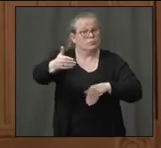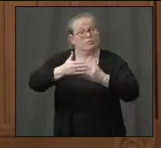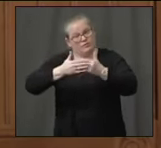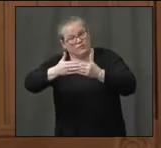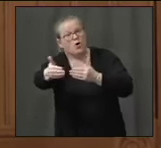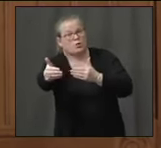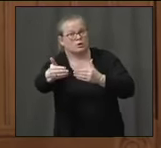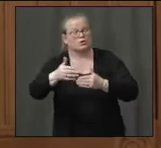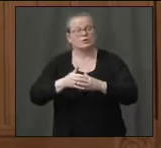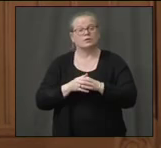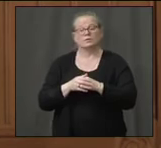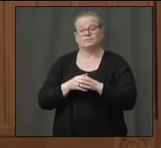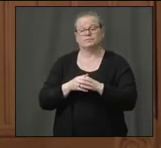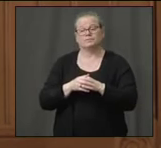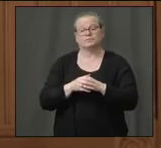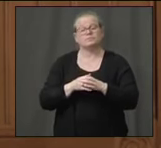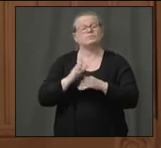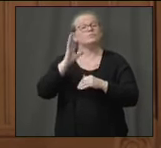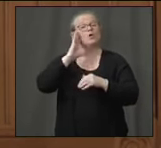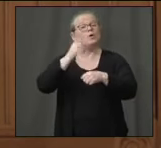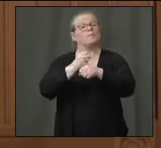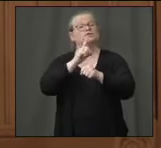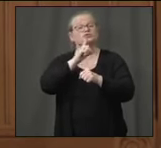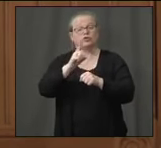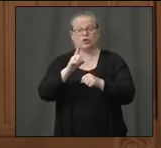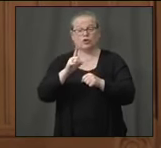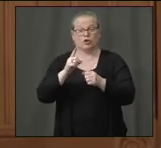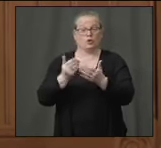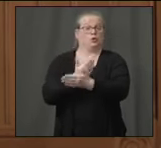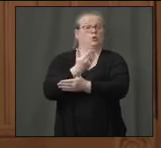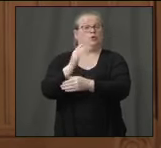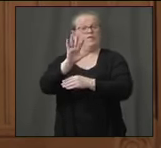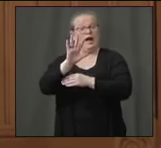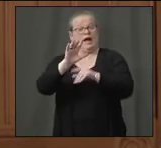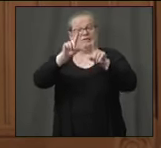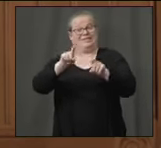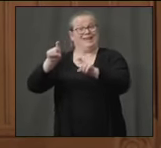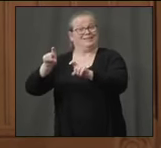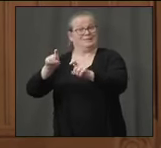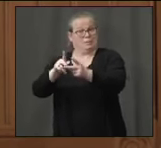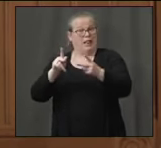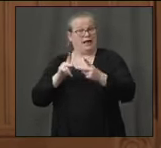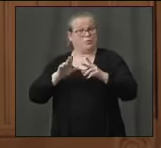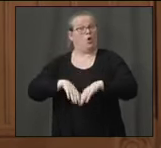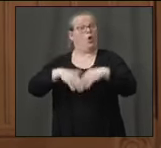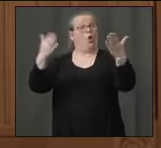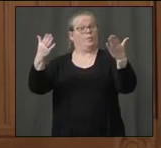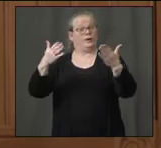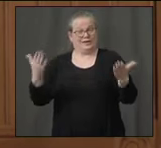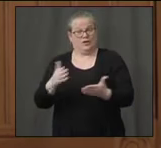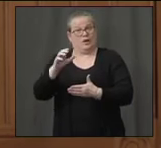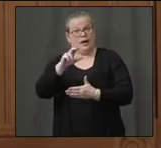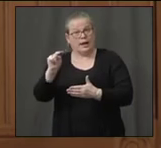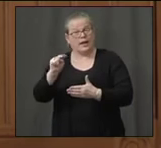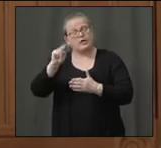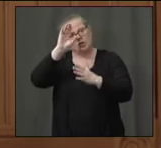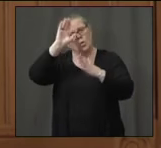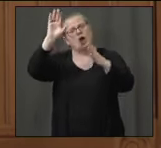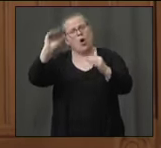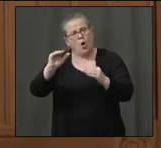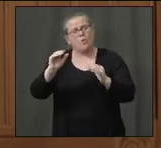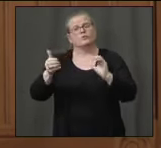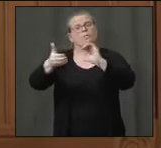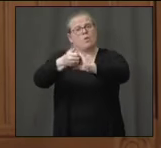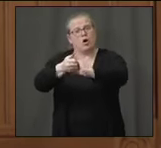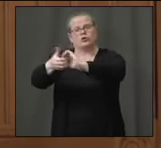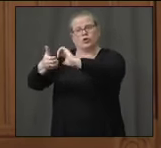the first five test centers that we operate today across Connecticut, but together in this partnership, we're going to build more test centers in other